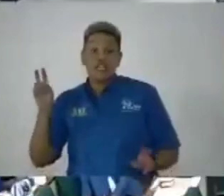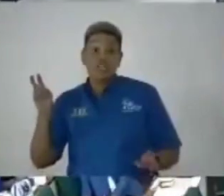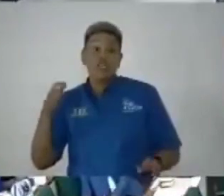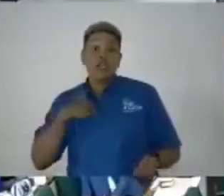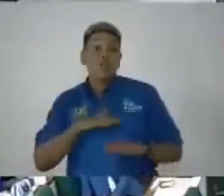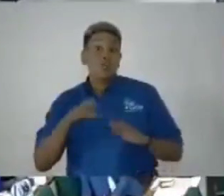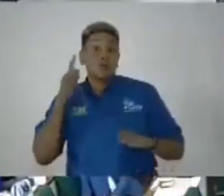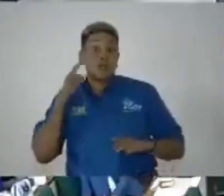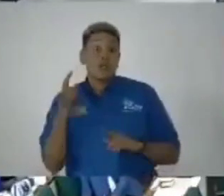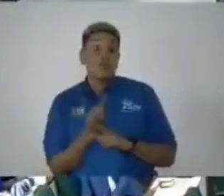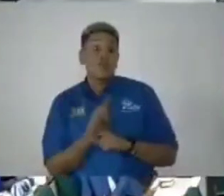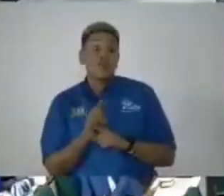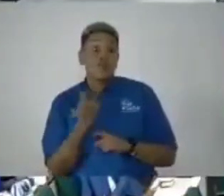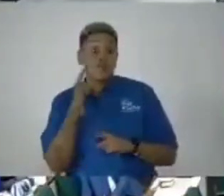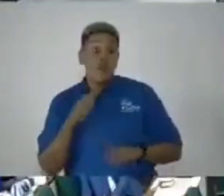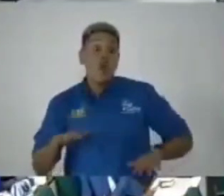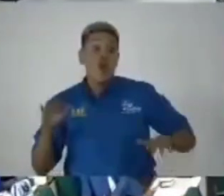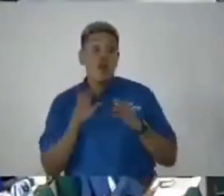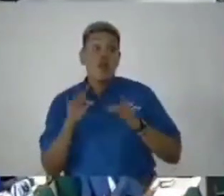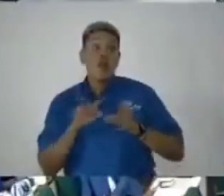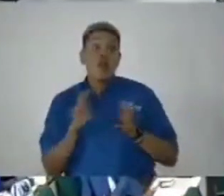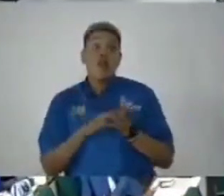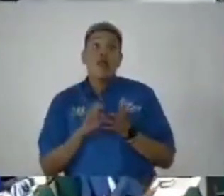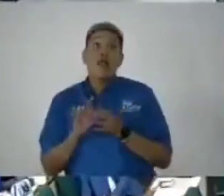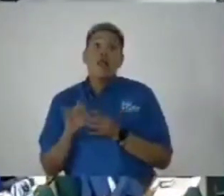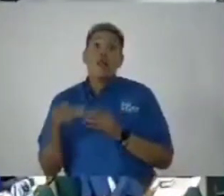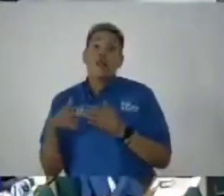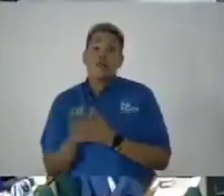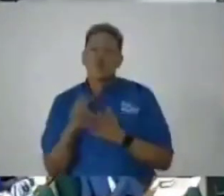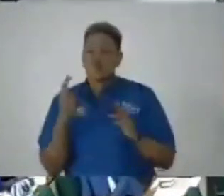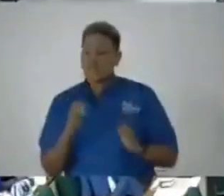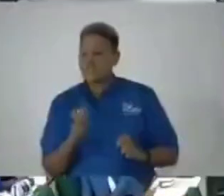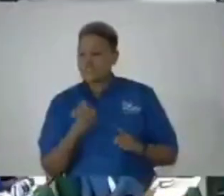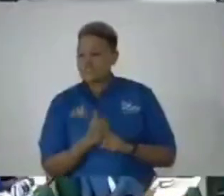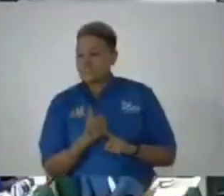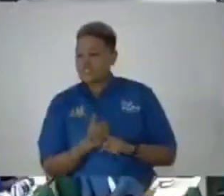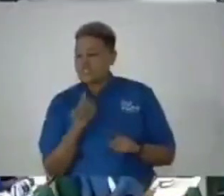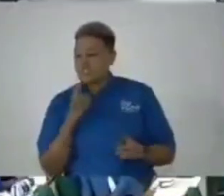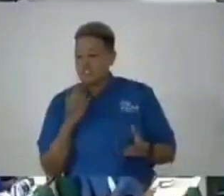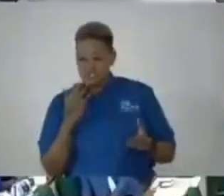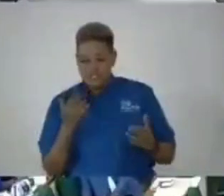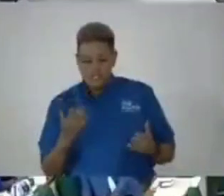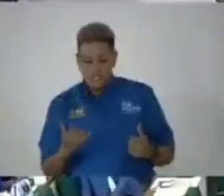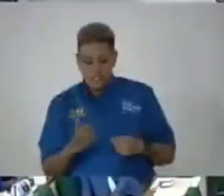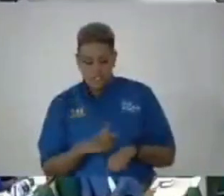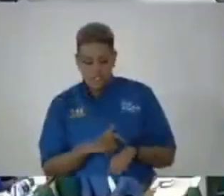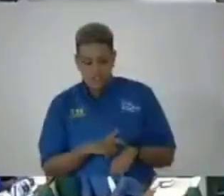I don't think it's appropriate for a new matter to be introduced at this time.